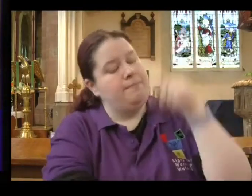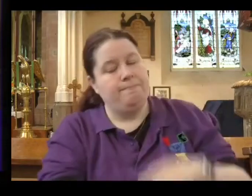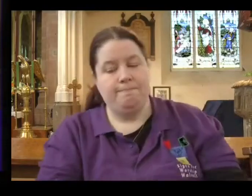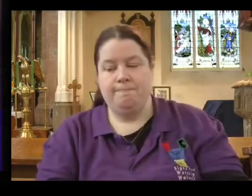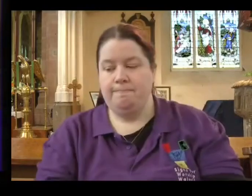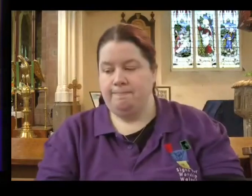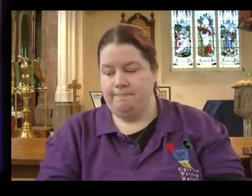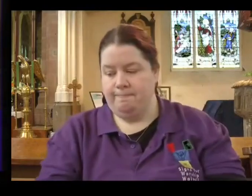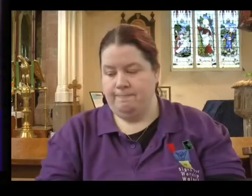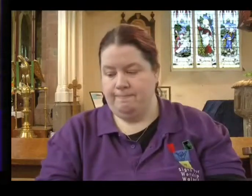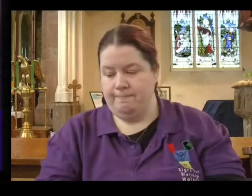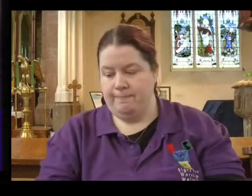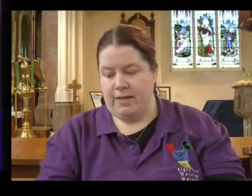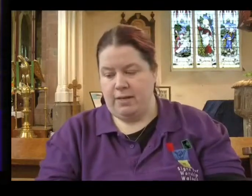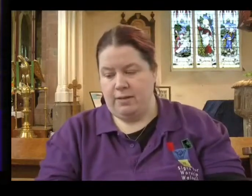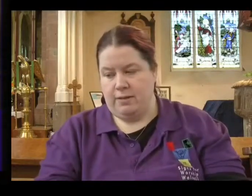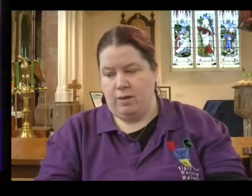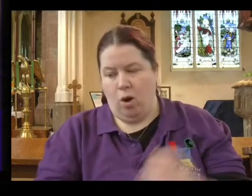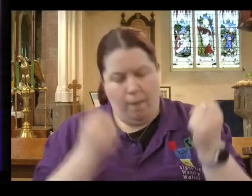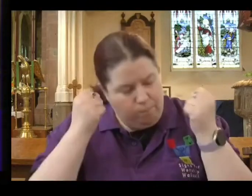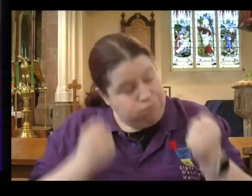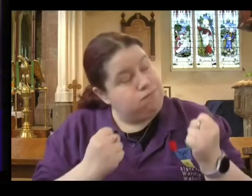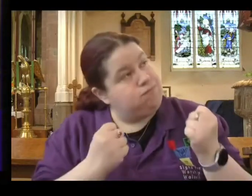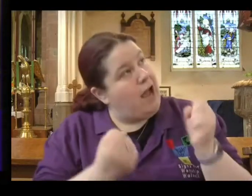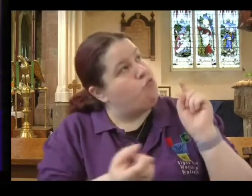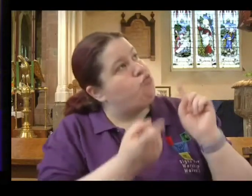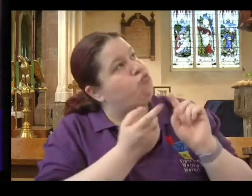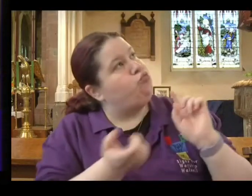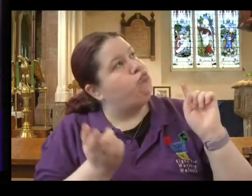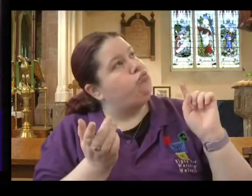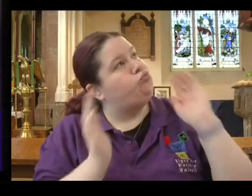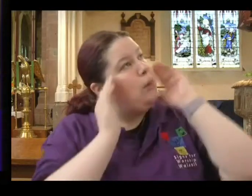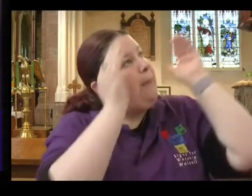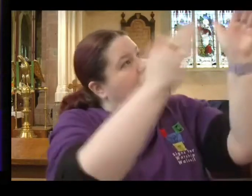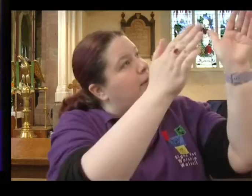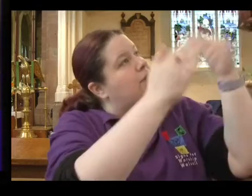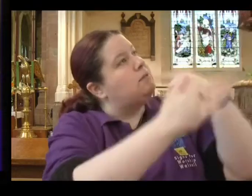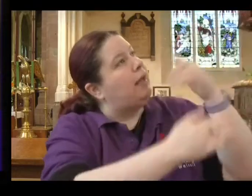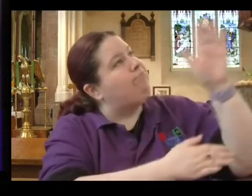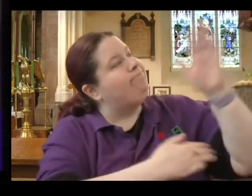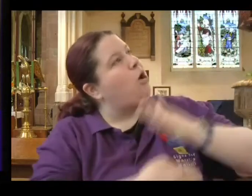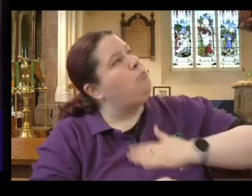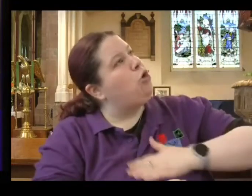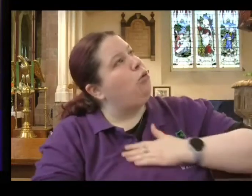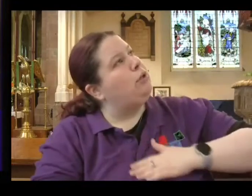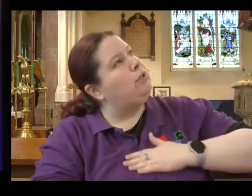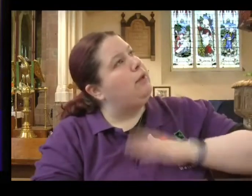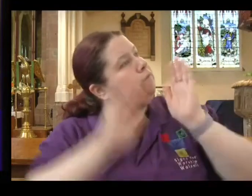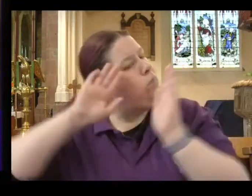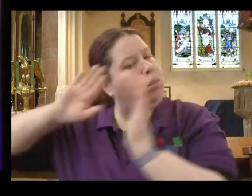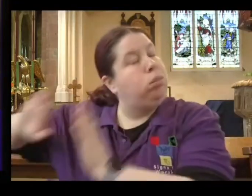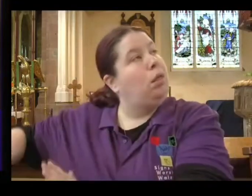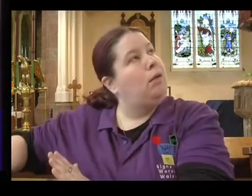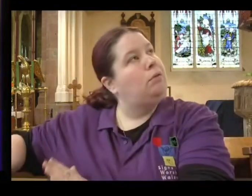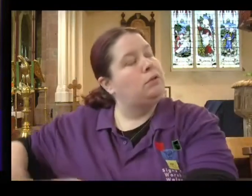What does it mean to remember, hold fast and repent? Well, think it's something about remembering the call to follow Jesus, that first call.